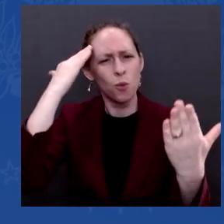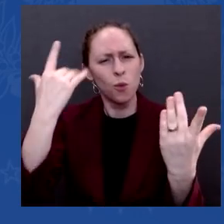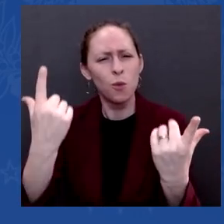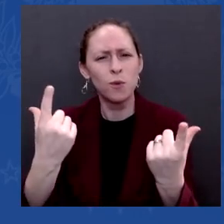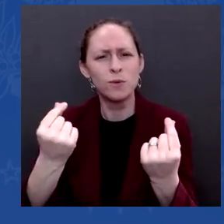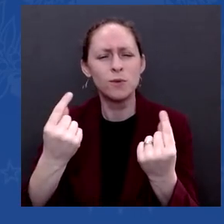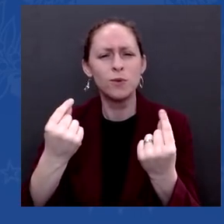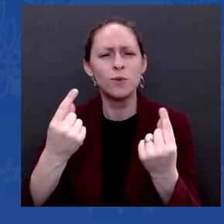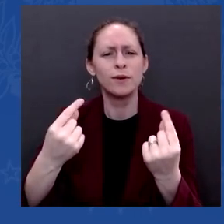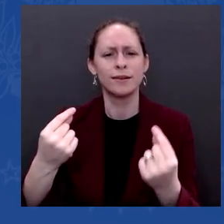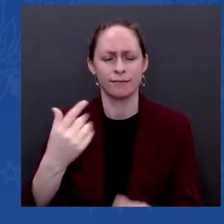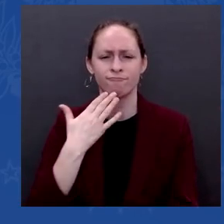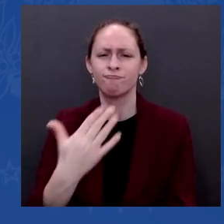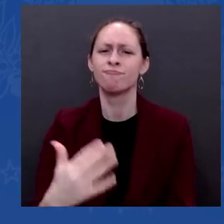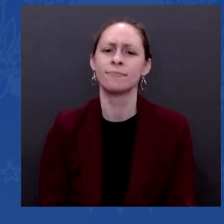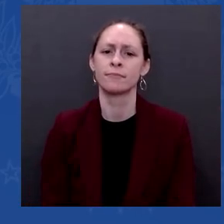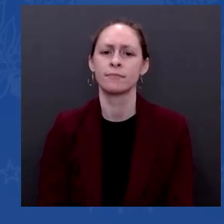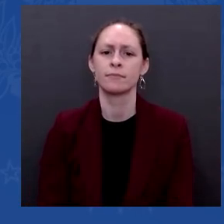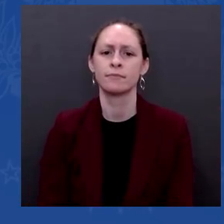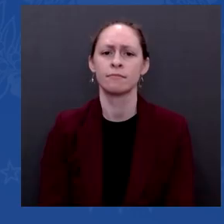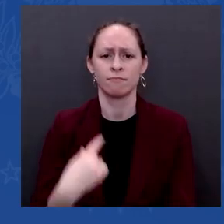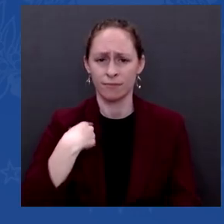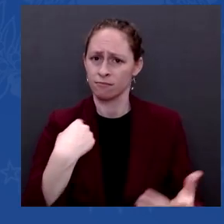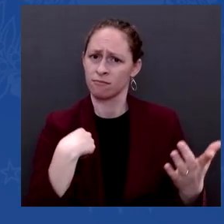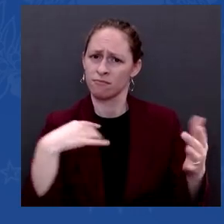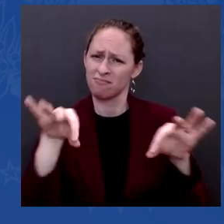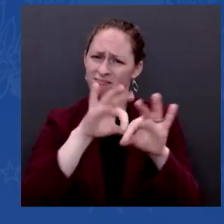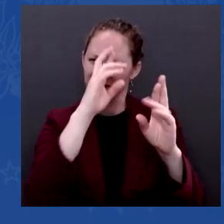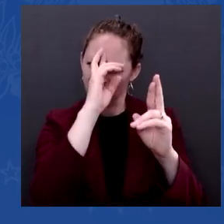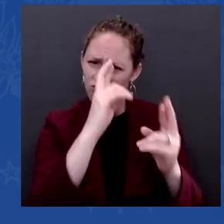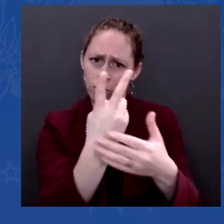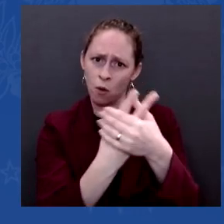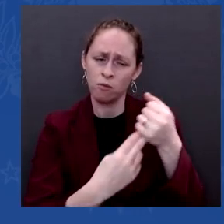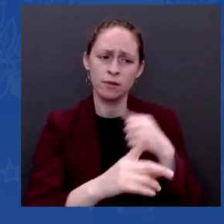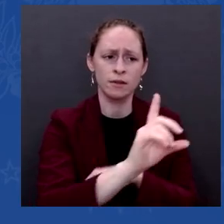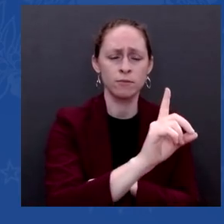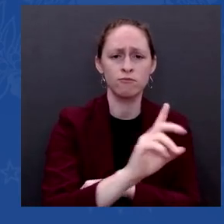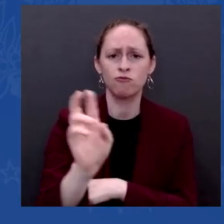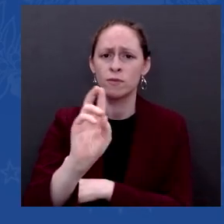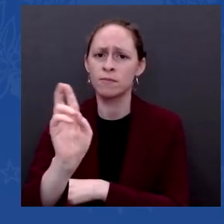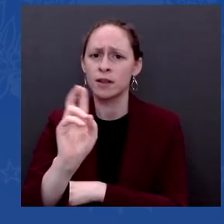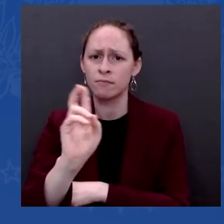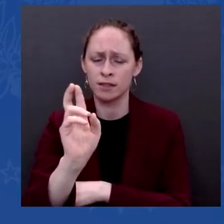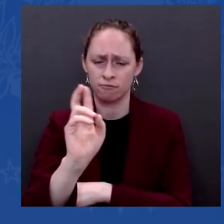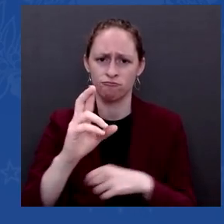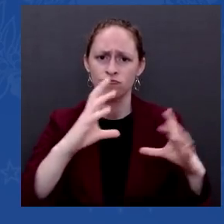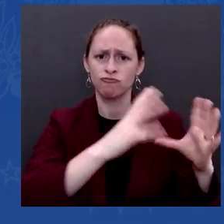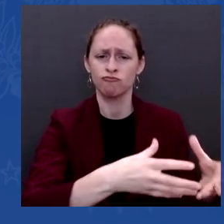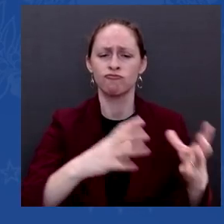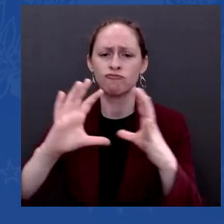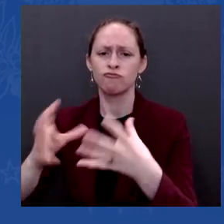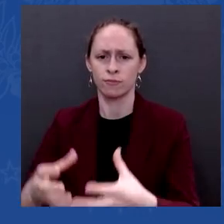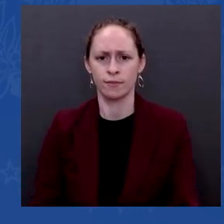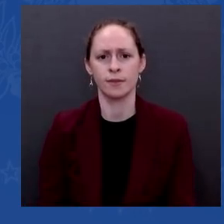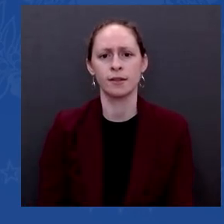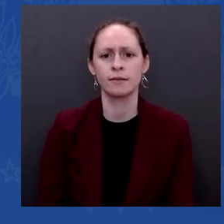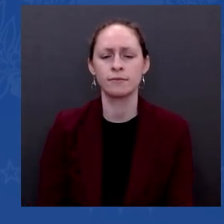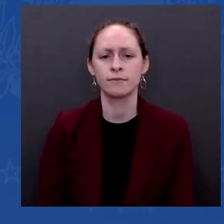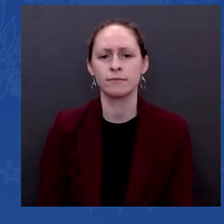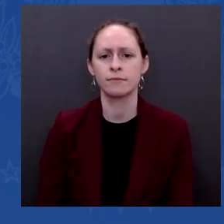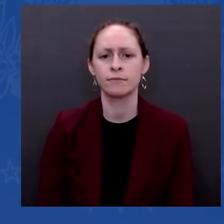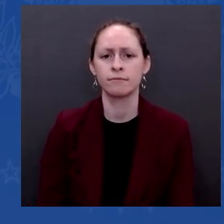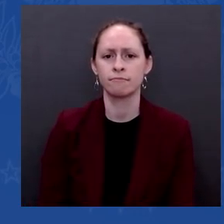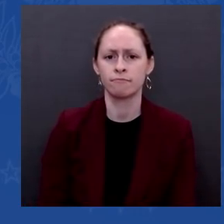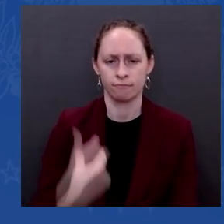States Senate to confirm them without any further delay. And here at the White House, and for my friends in Congress, the best